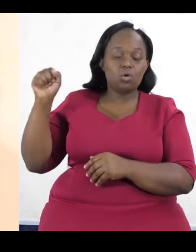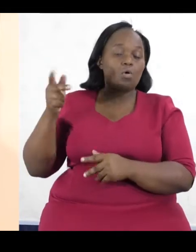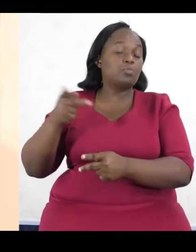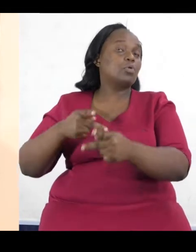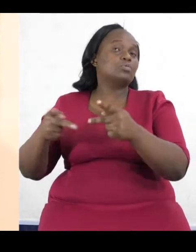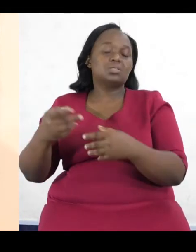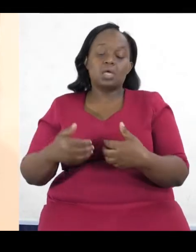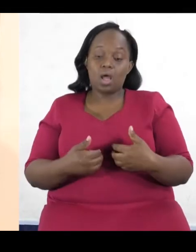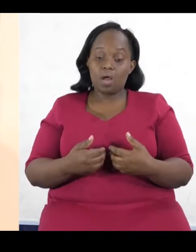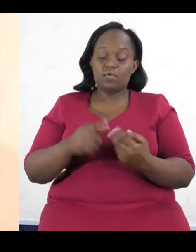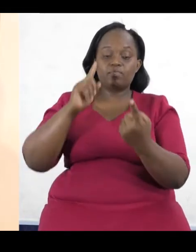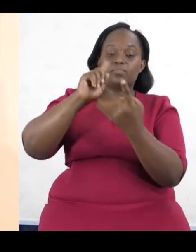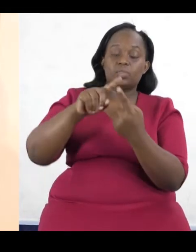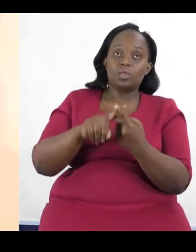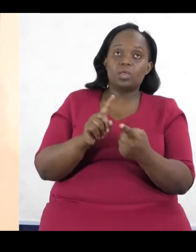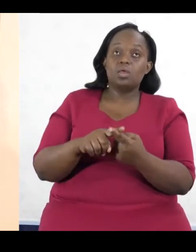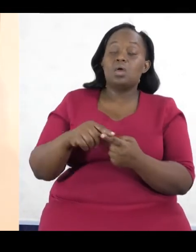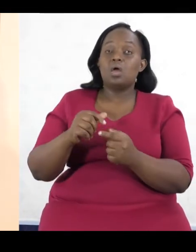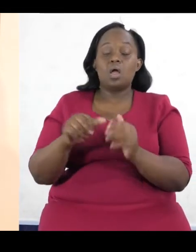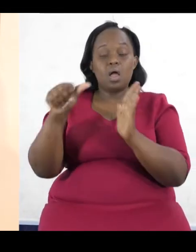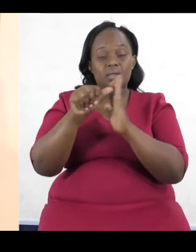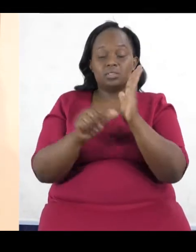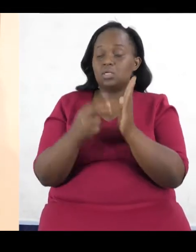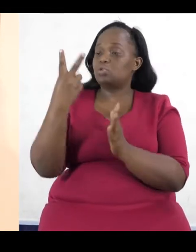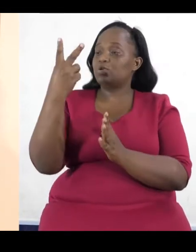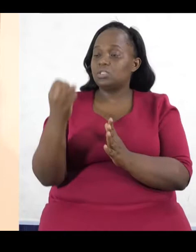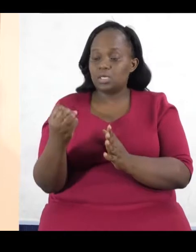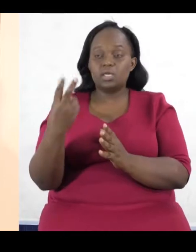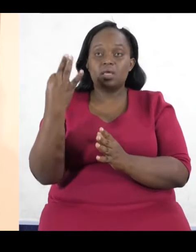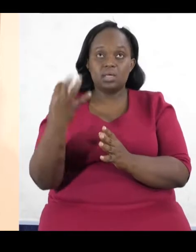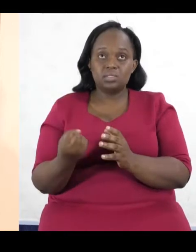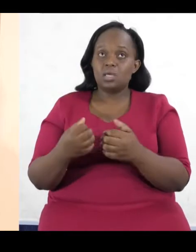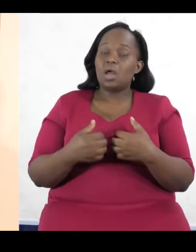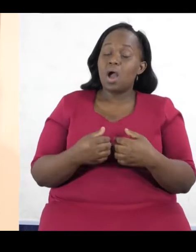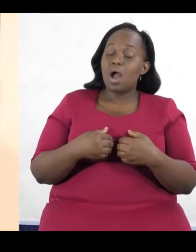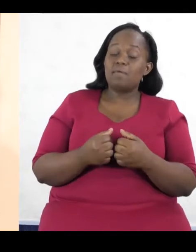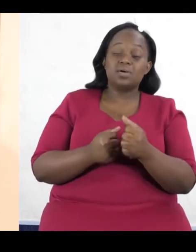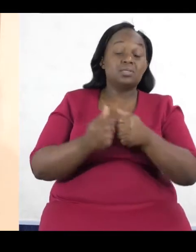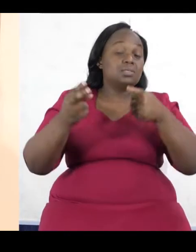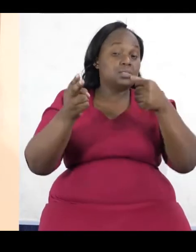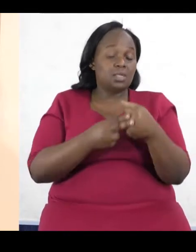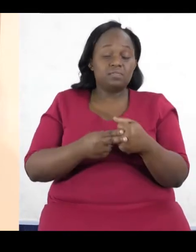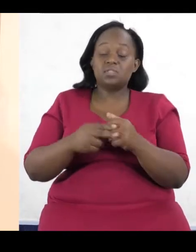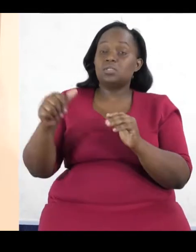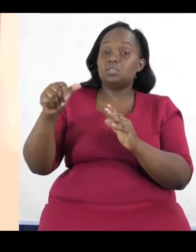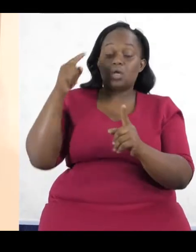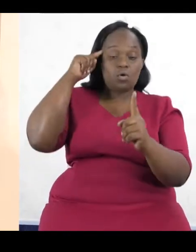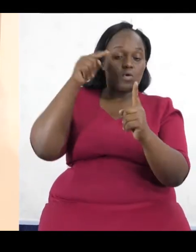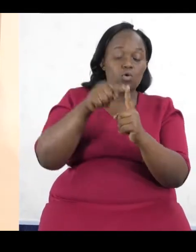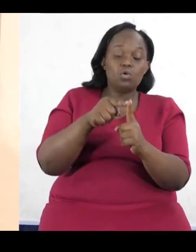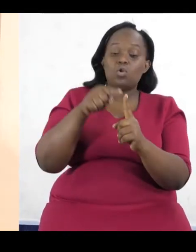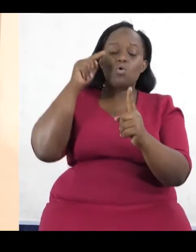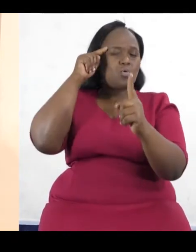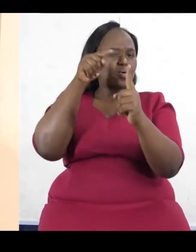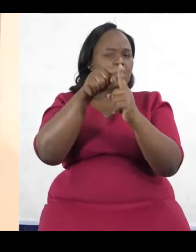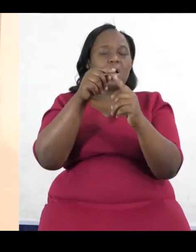electoral process. We have current, the Agenda 2030, that has 17 sustainable goals. And part of the goals